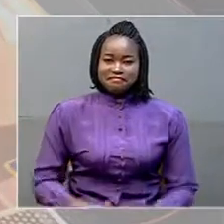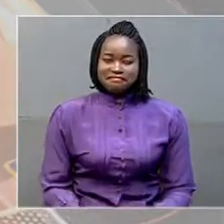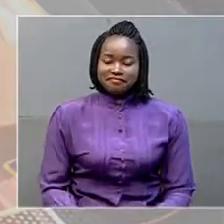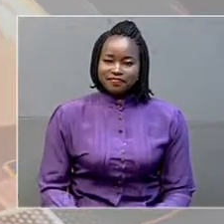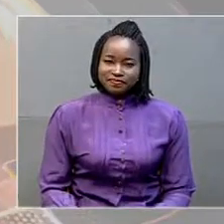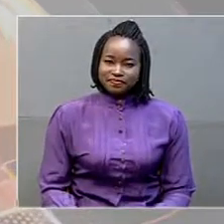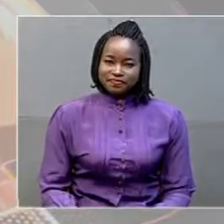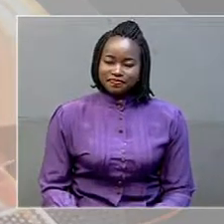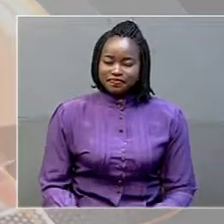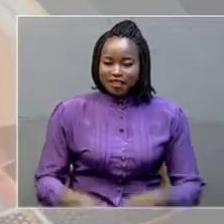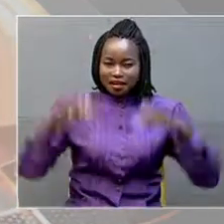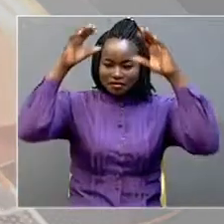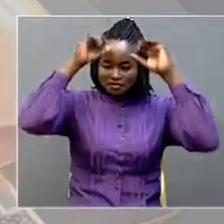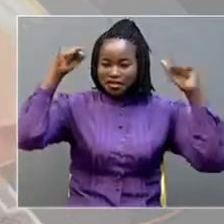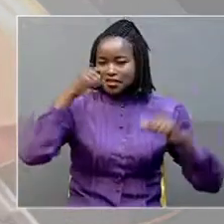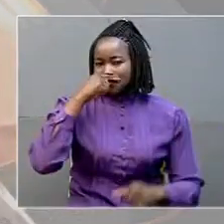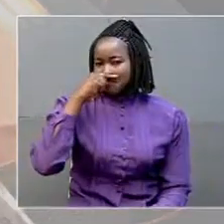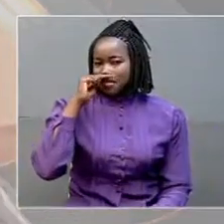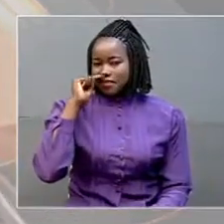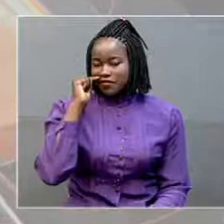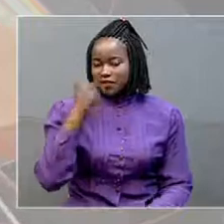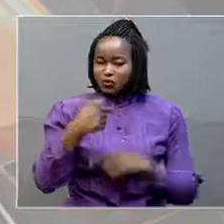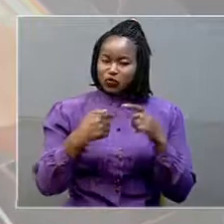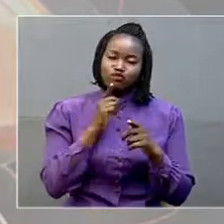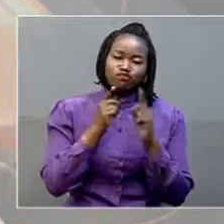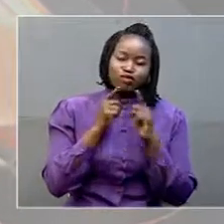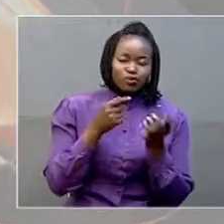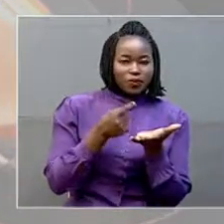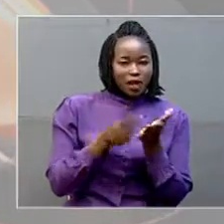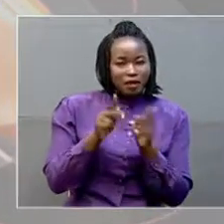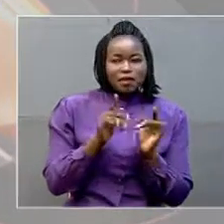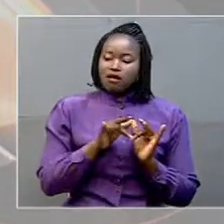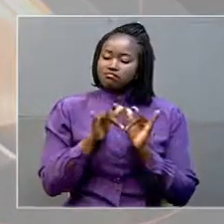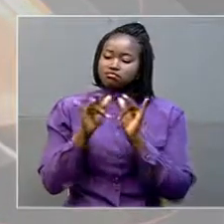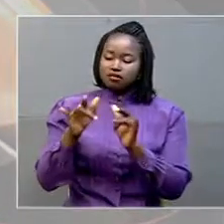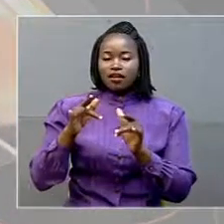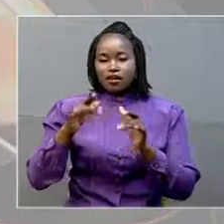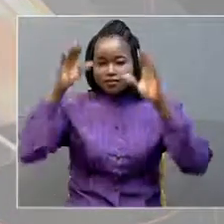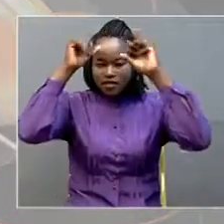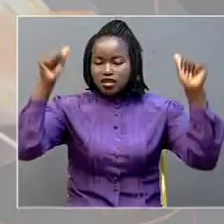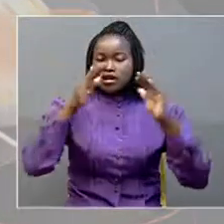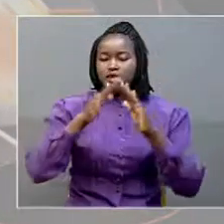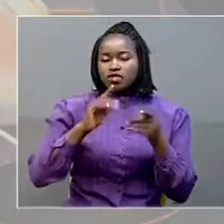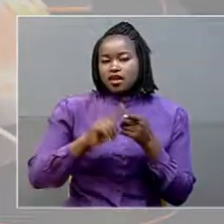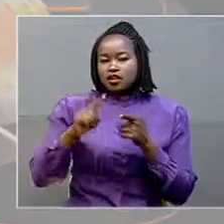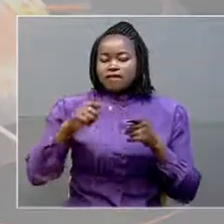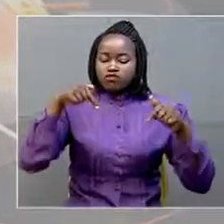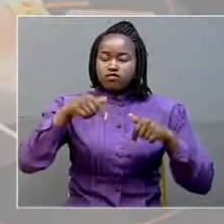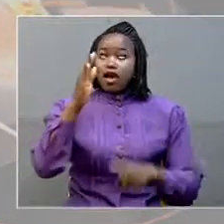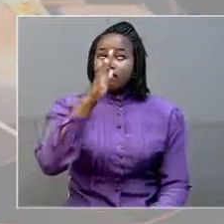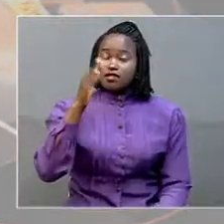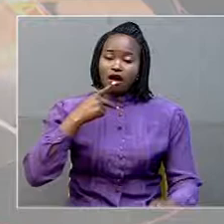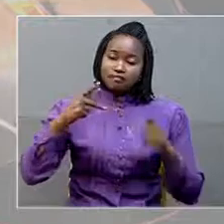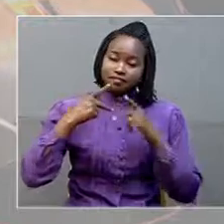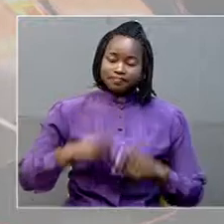His Excellency President Yorim Museveni addressing the Ugandans that gathered at State House in Tebe this afternoon. Now,